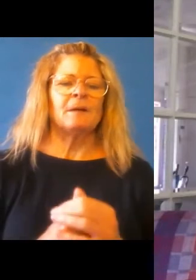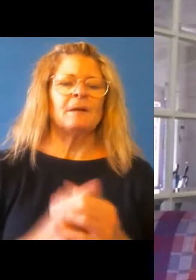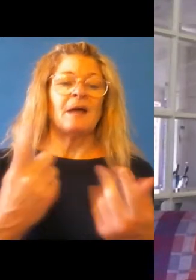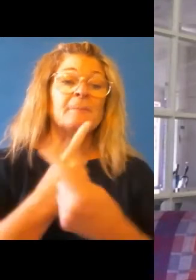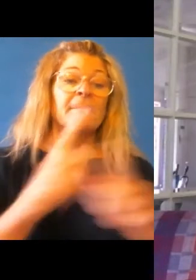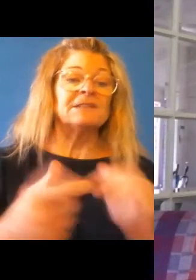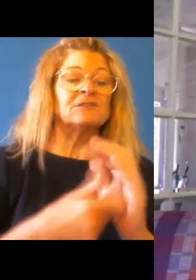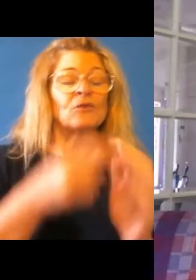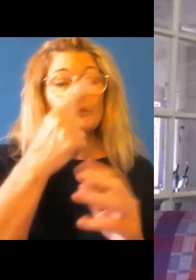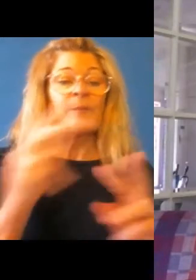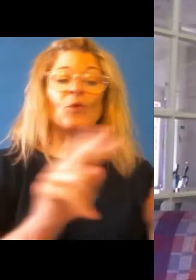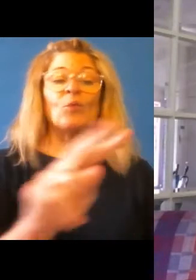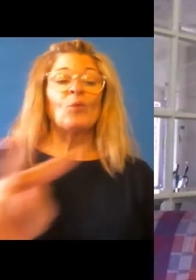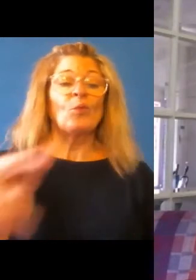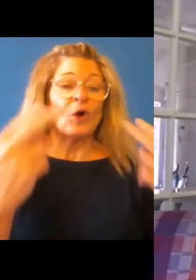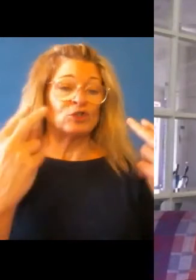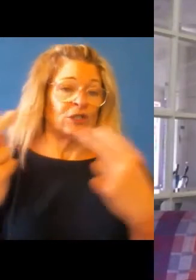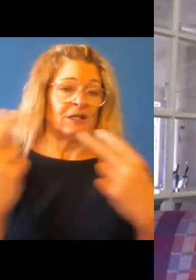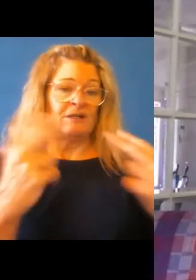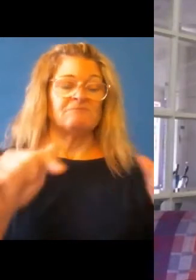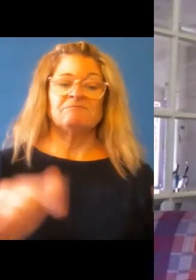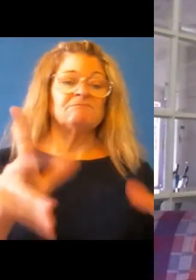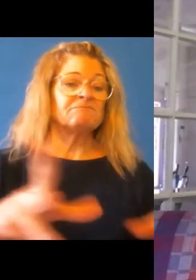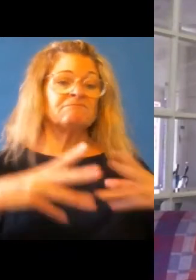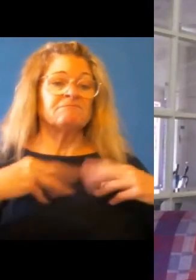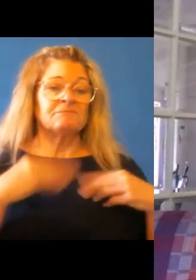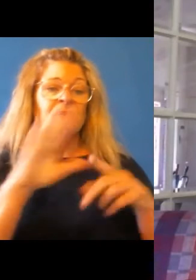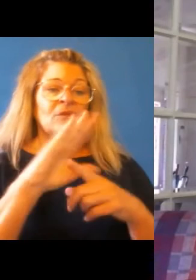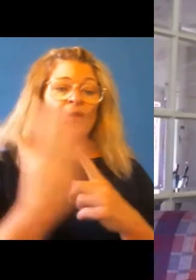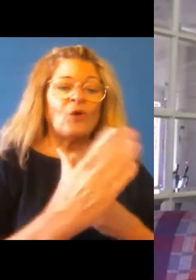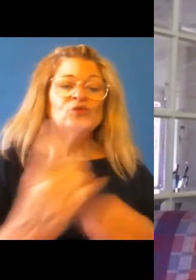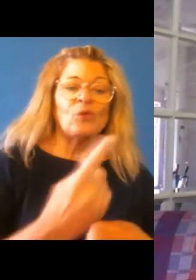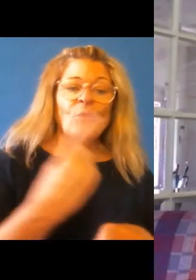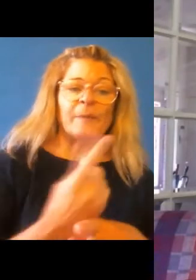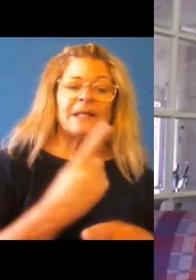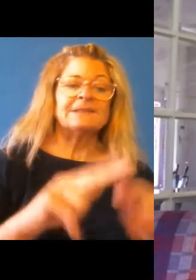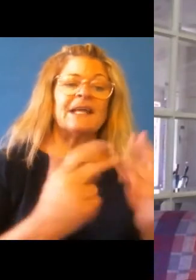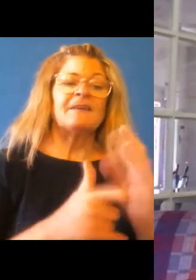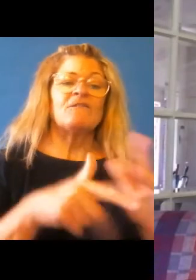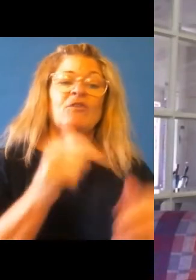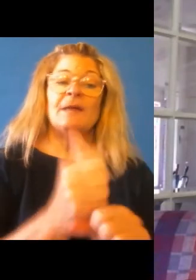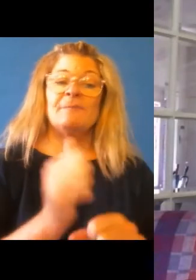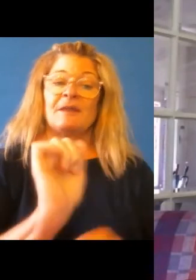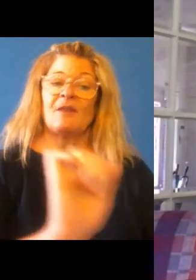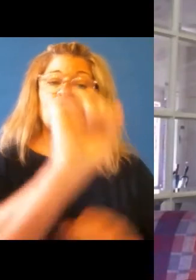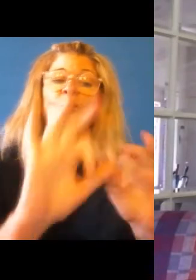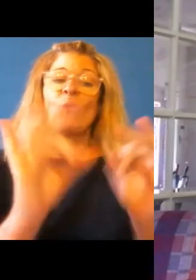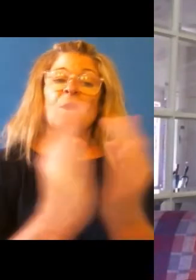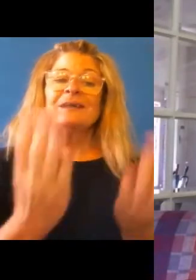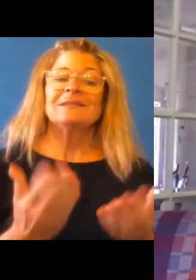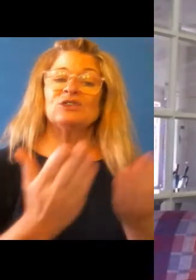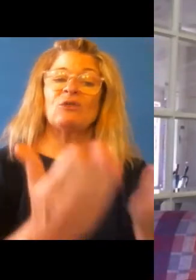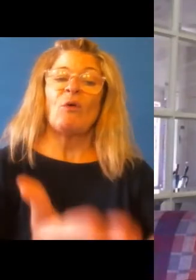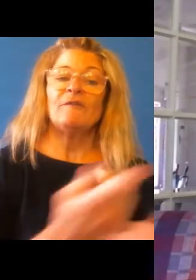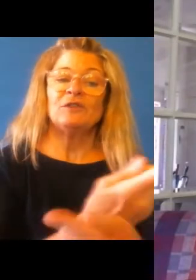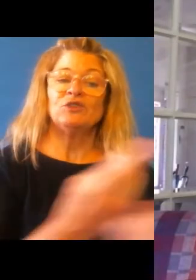viewers is that, you know, take on the cultural competency training that the organisation offers you. And, because not only will it be